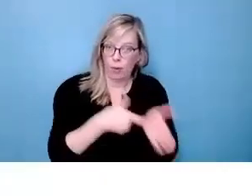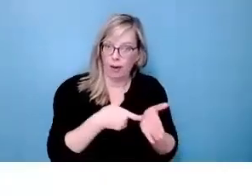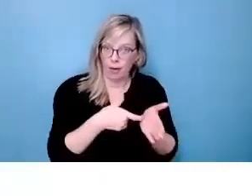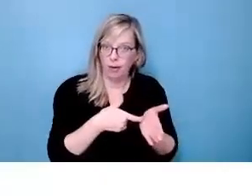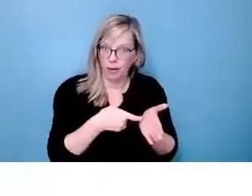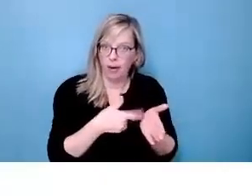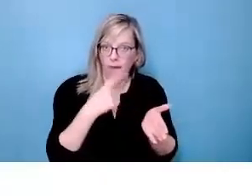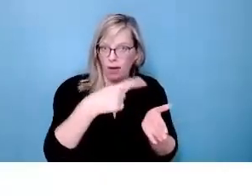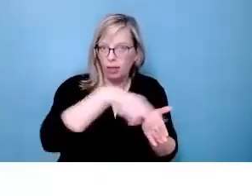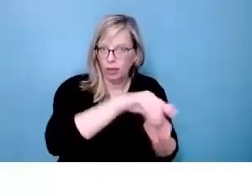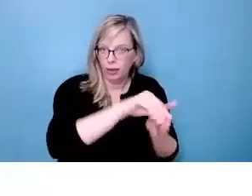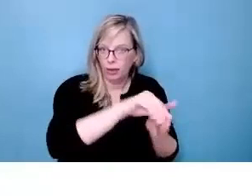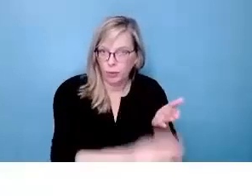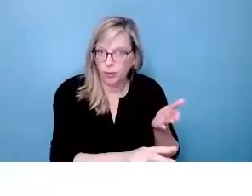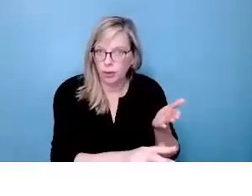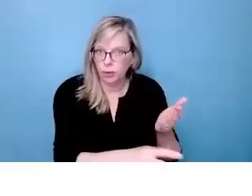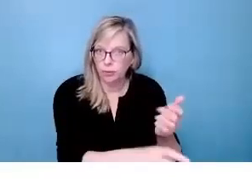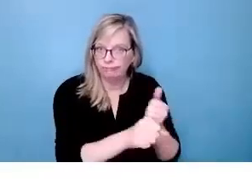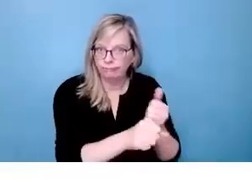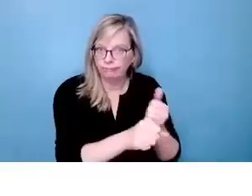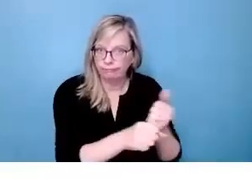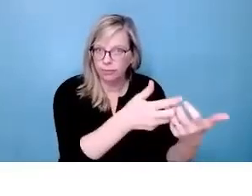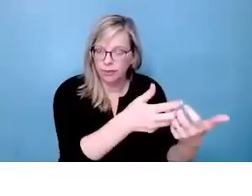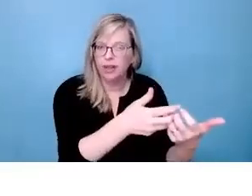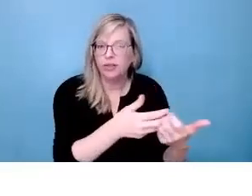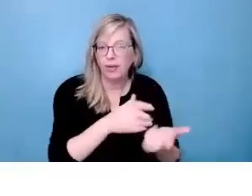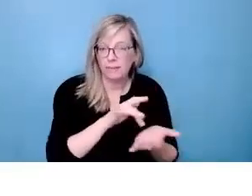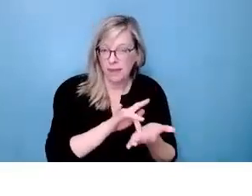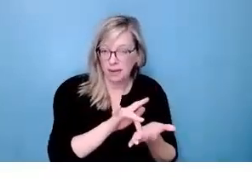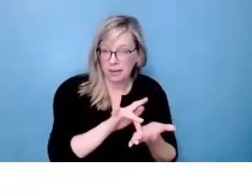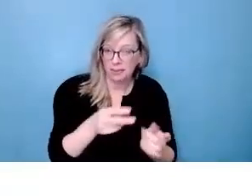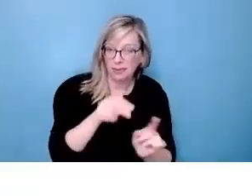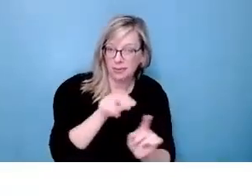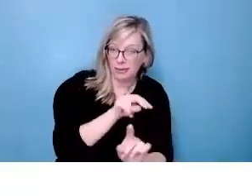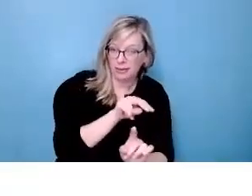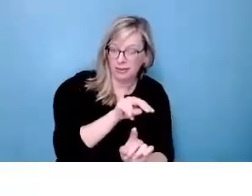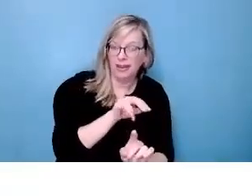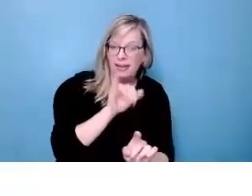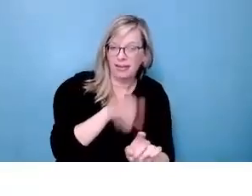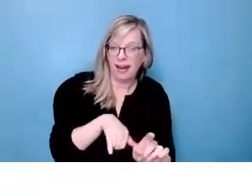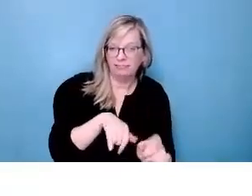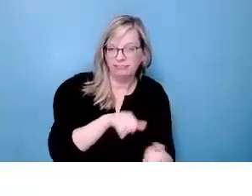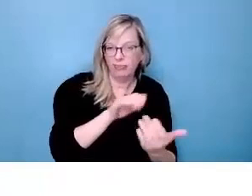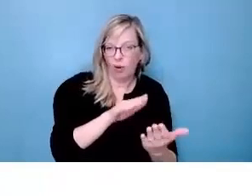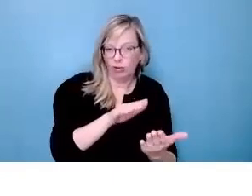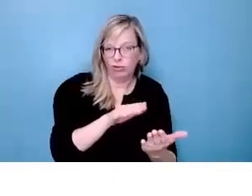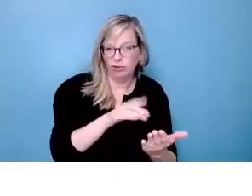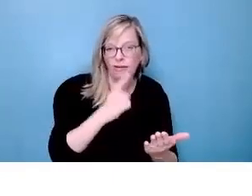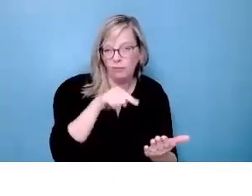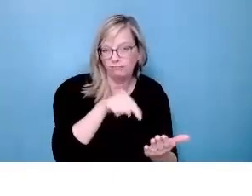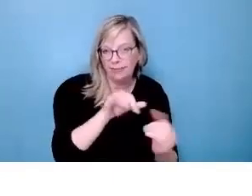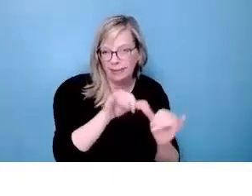seek for students seeking accommodations. And so that medical model really drives the accommodations. And